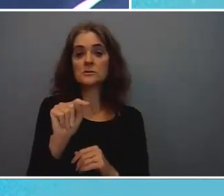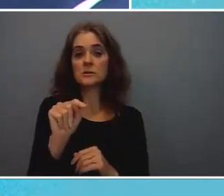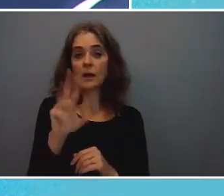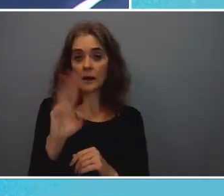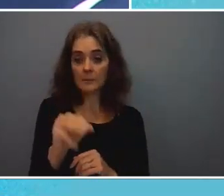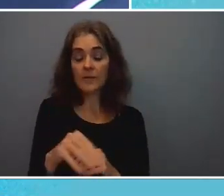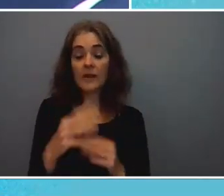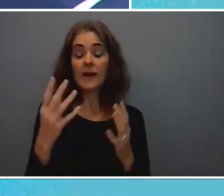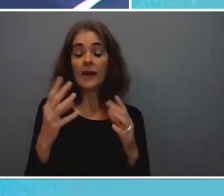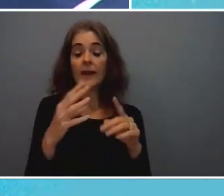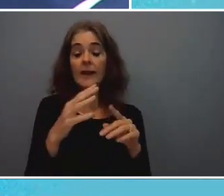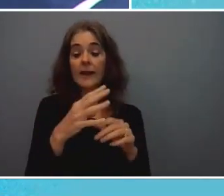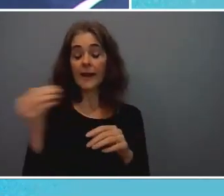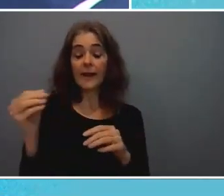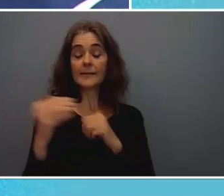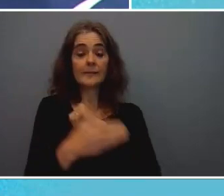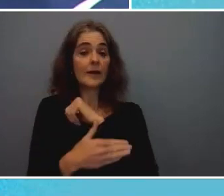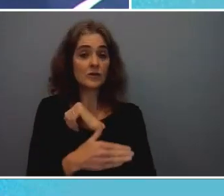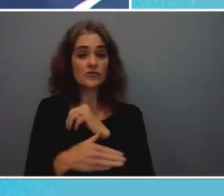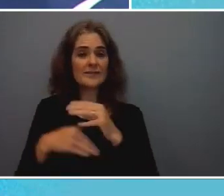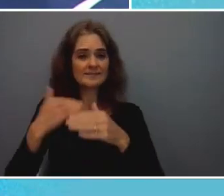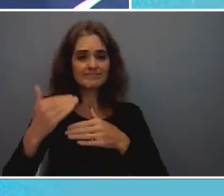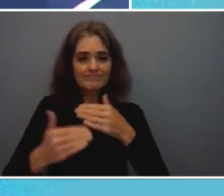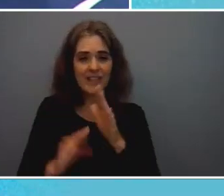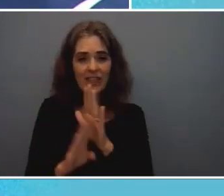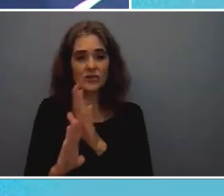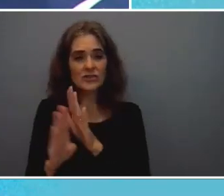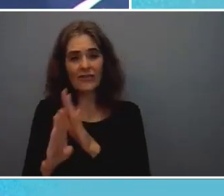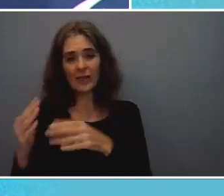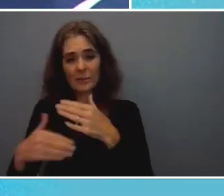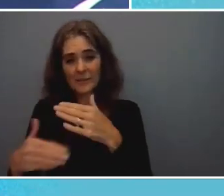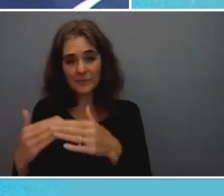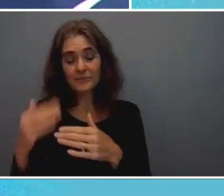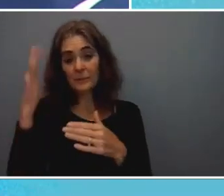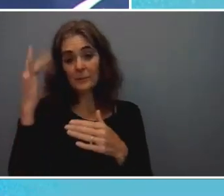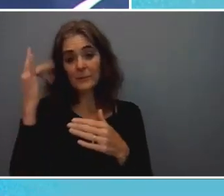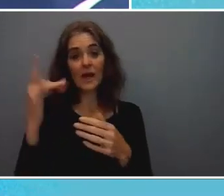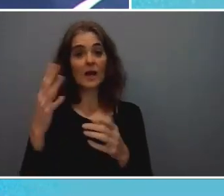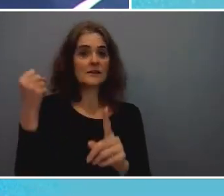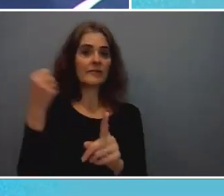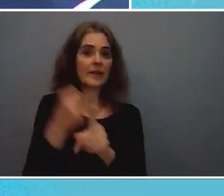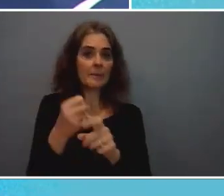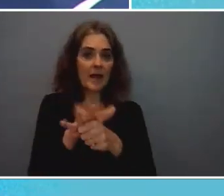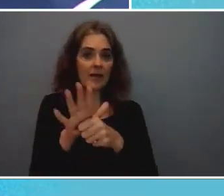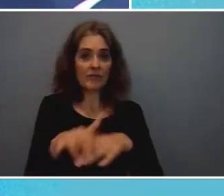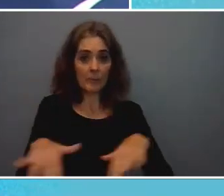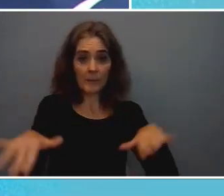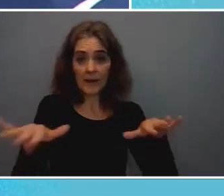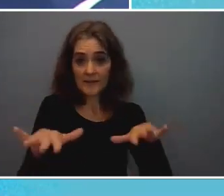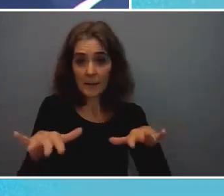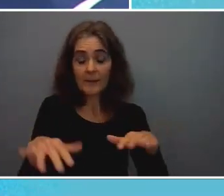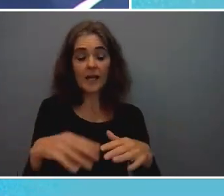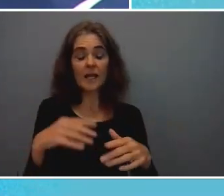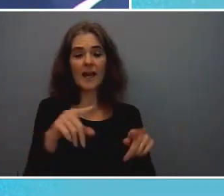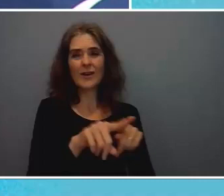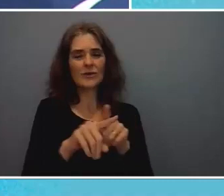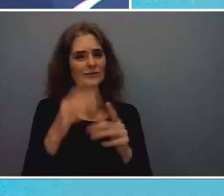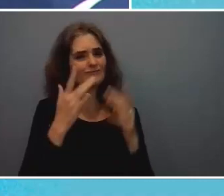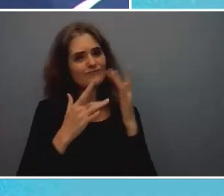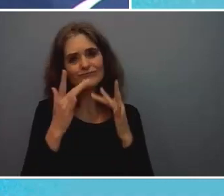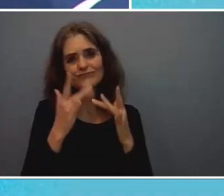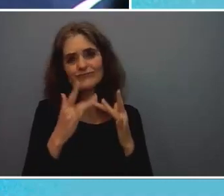countries because of what has happened with the pandemic and what they have felt as a lack of insufficient solidarity